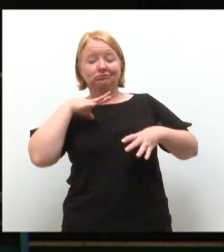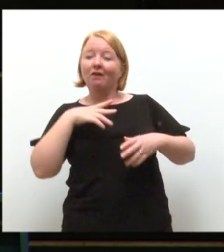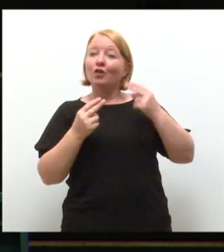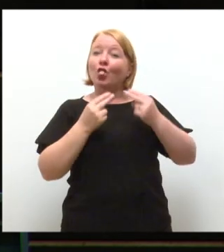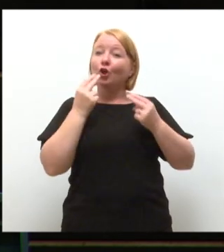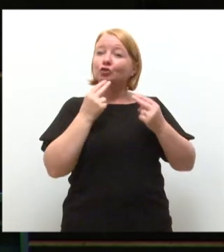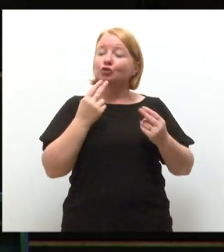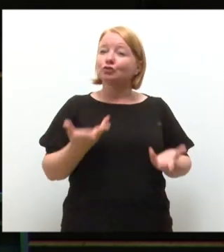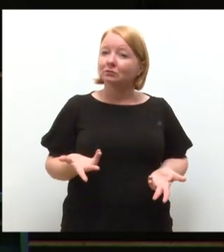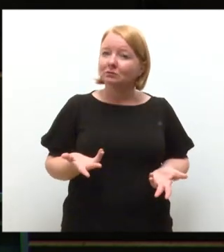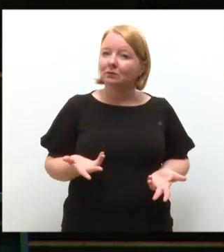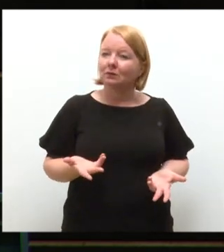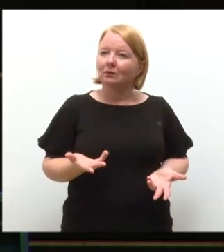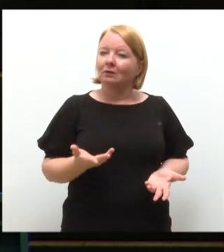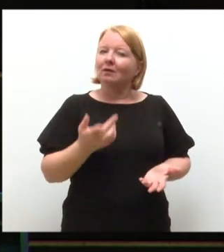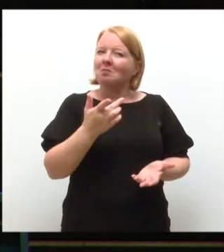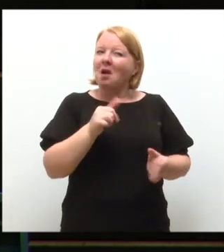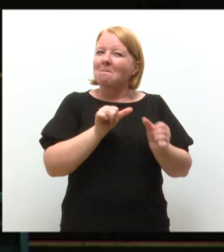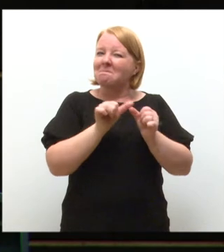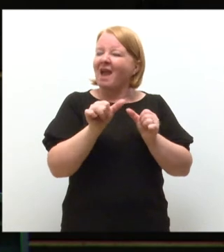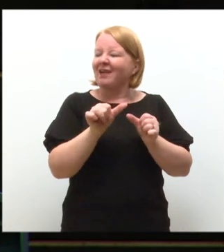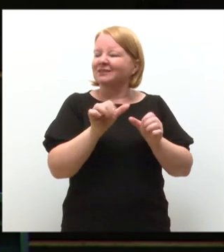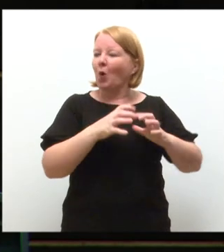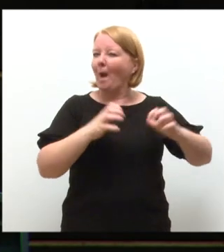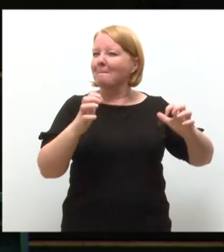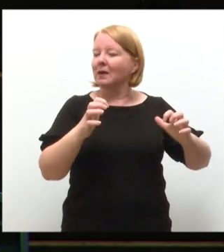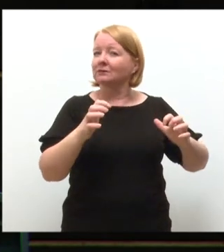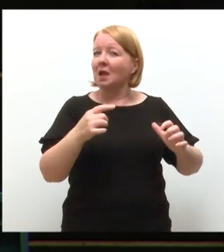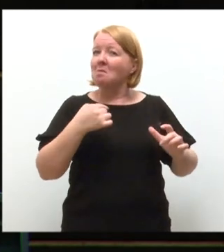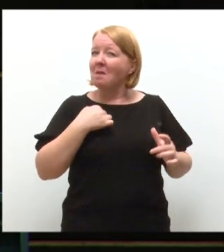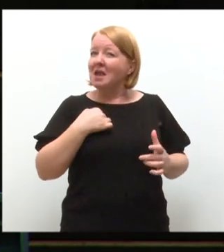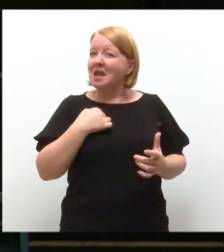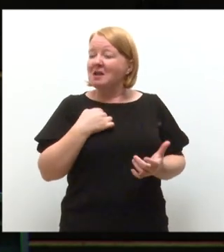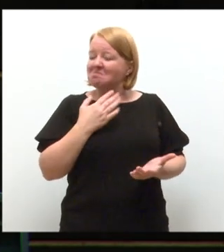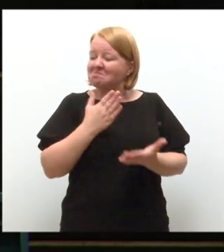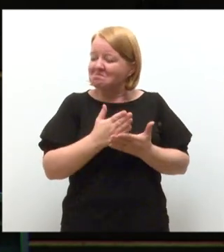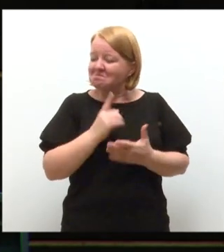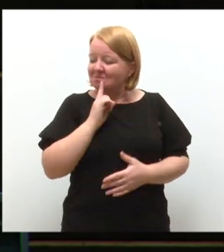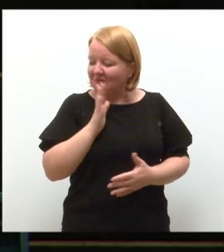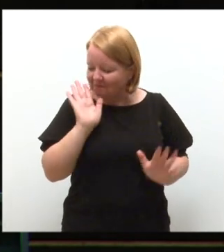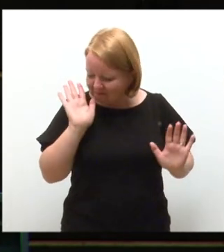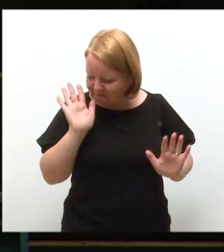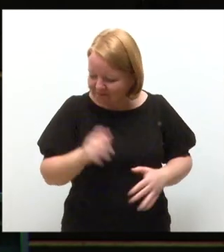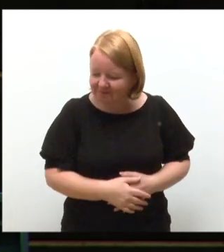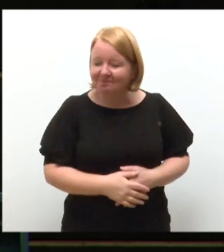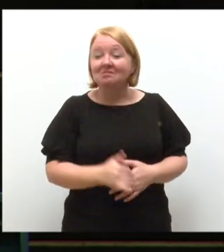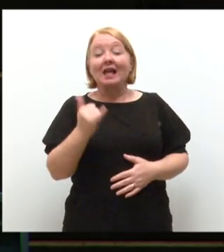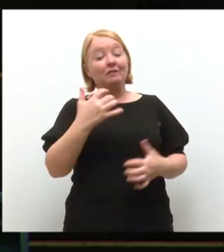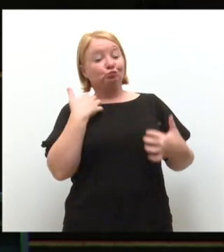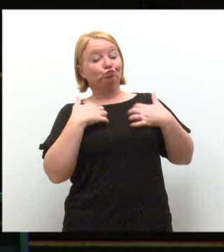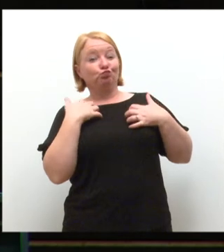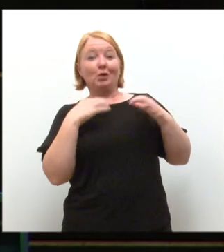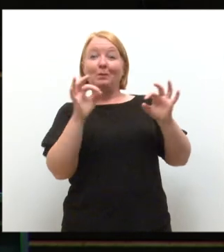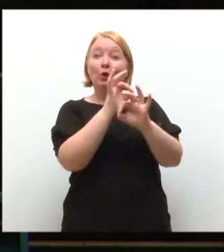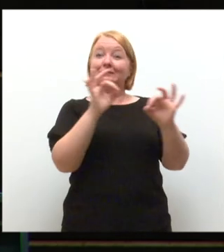which just happens to be the best on campus, but hey, I'm not biased. If you're interested in music in any way,